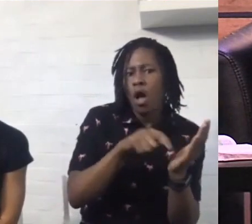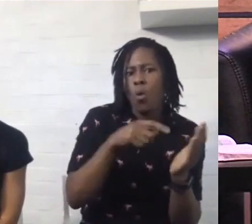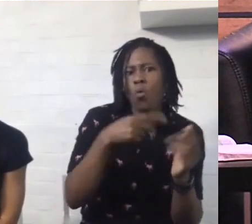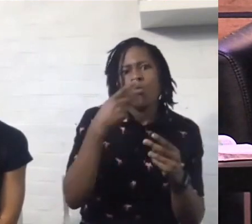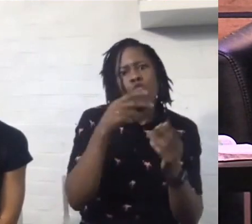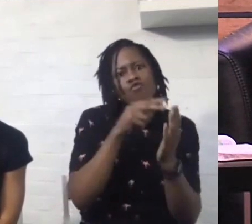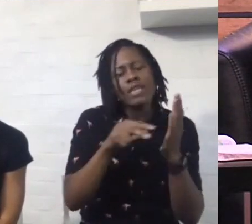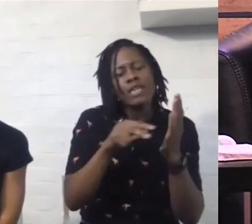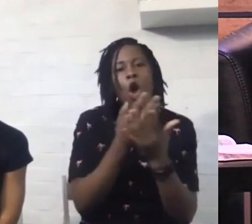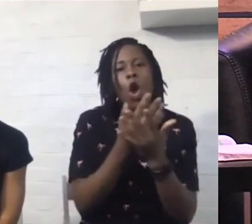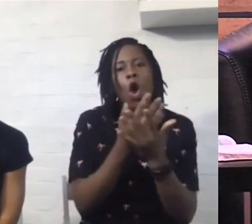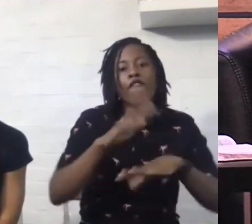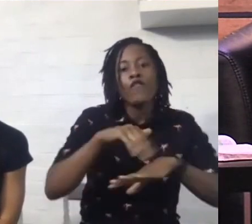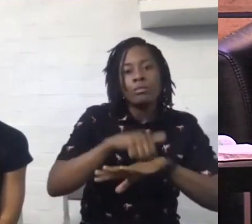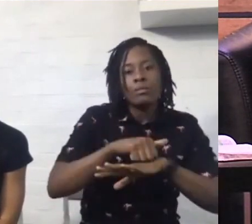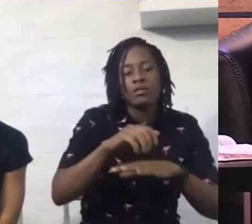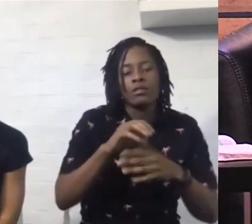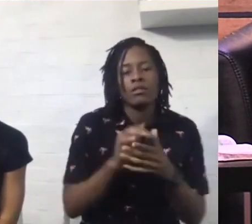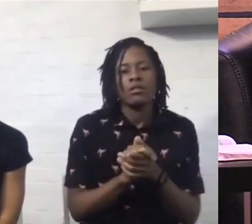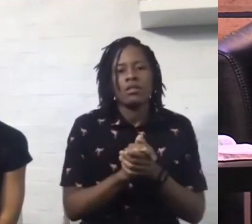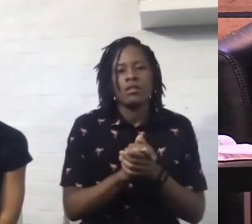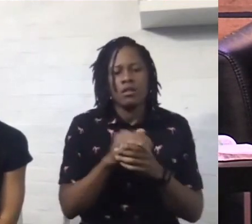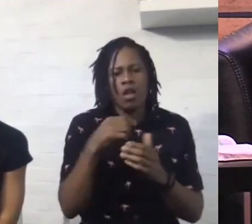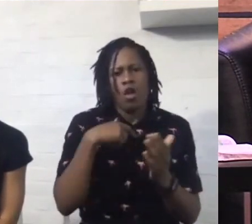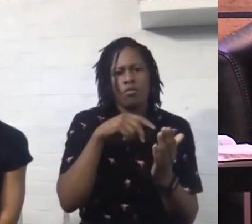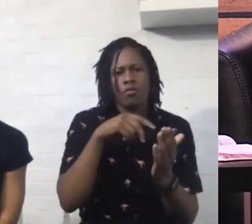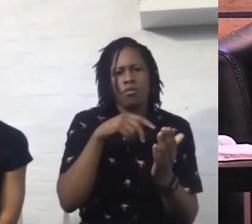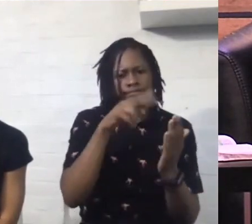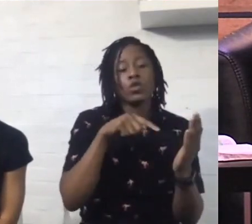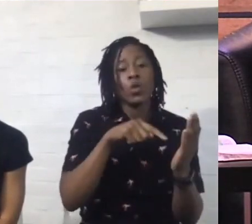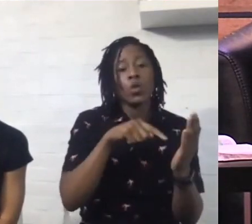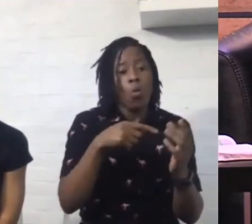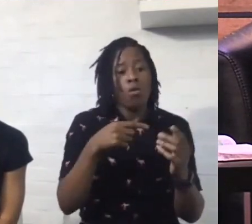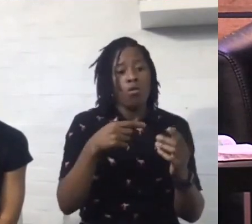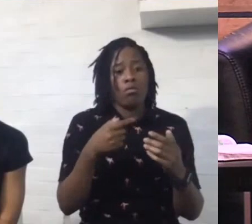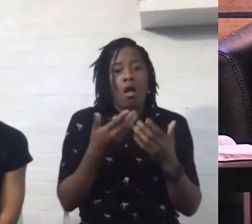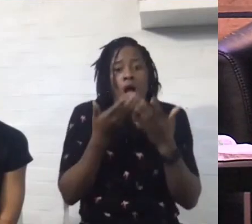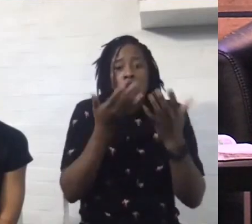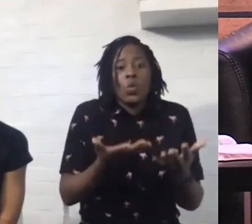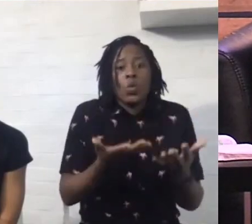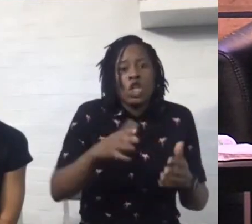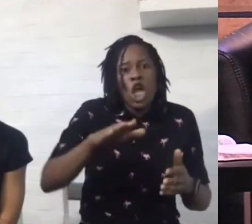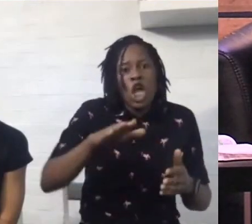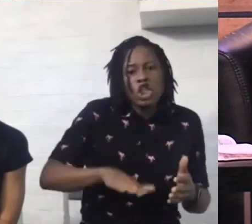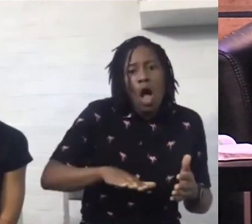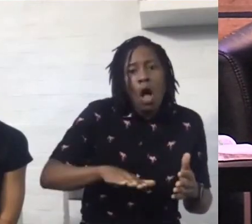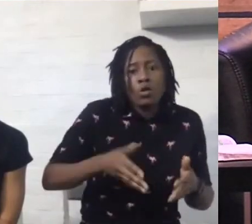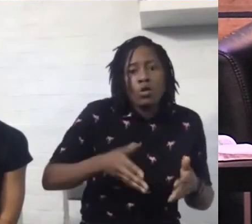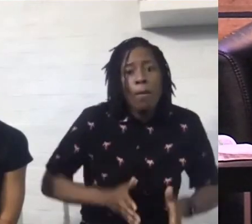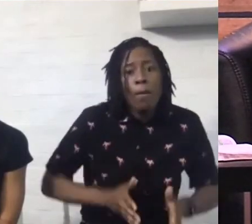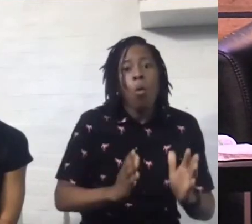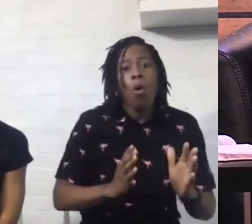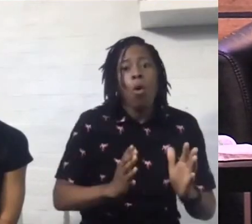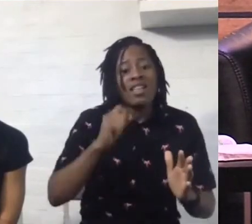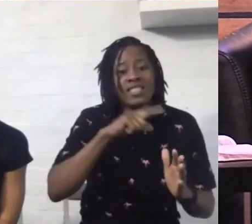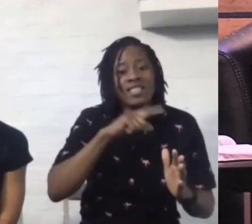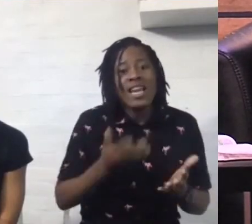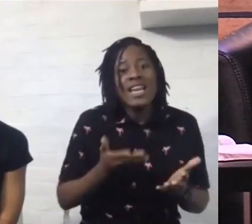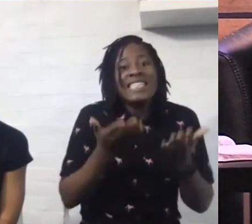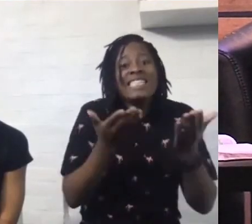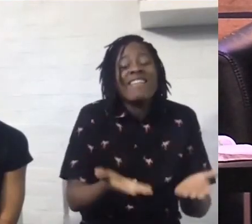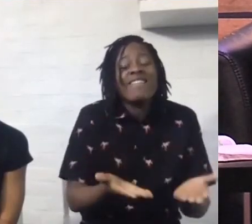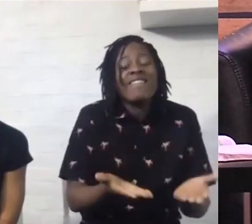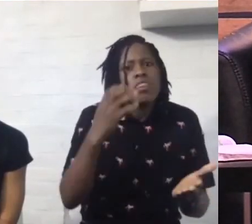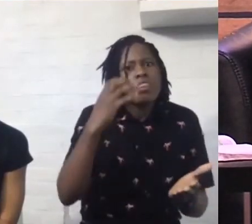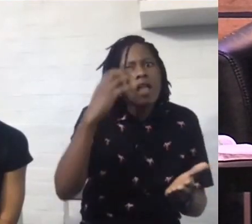read. For unto us a child is born unto us a son is given the government will be on his shoulders and he will be